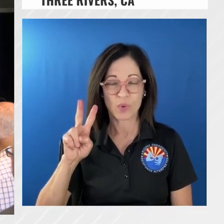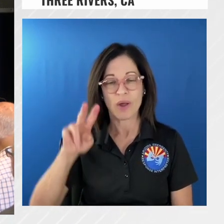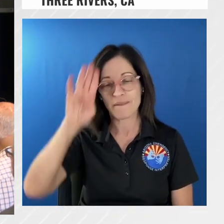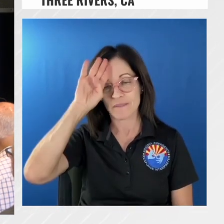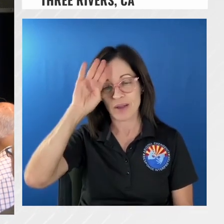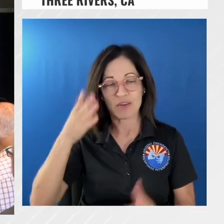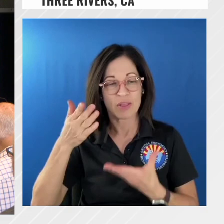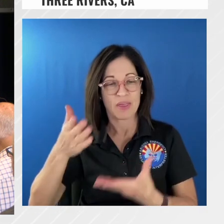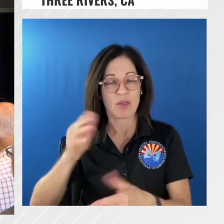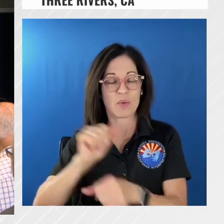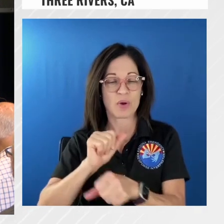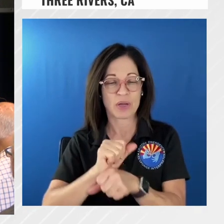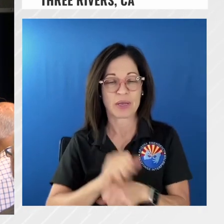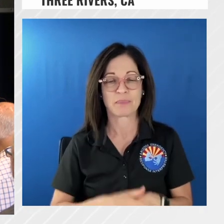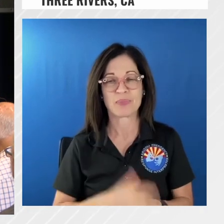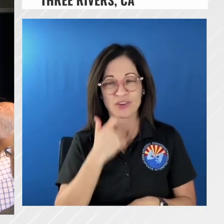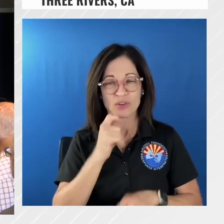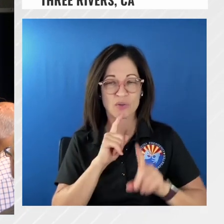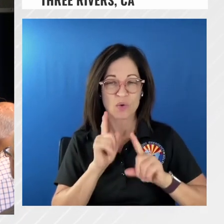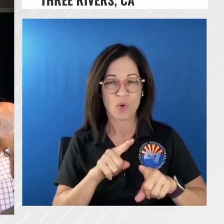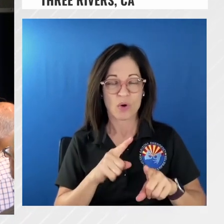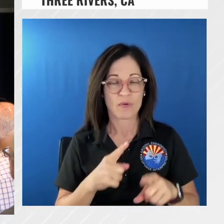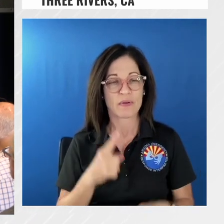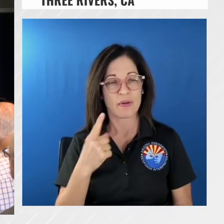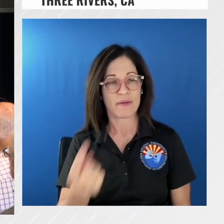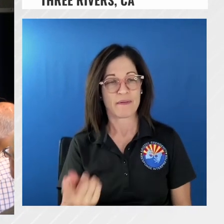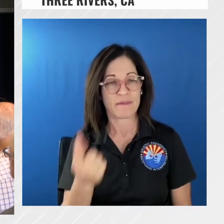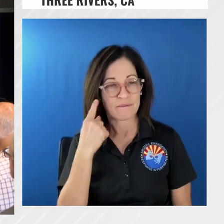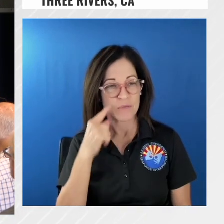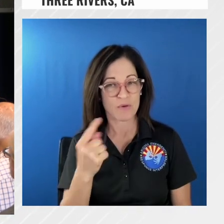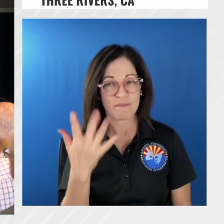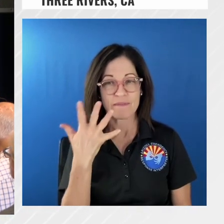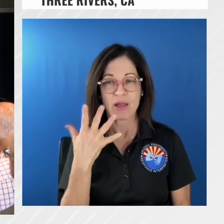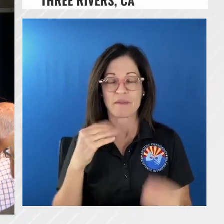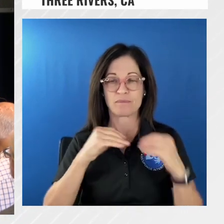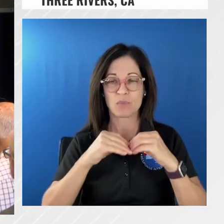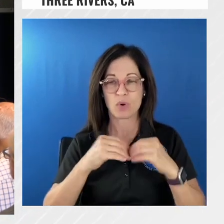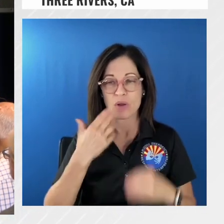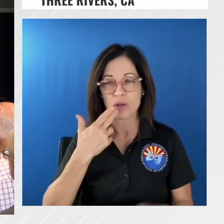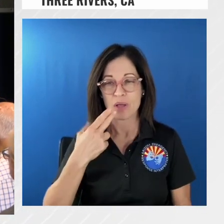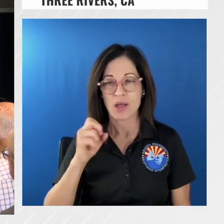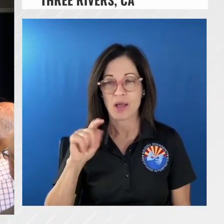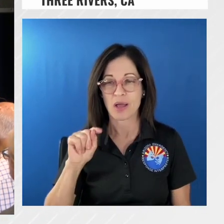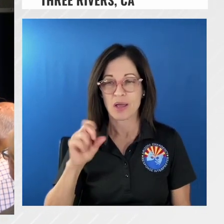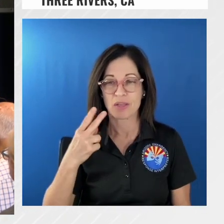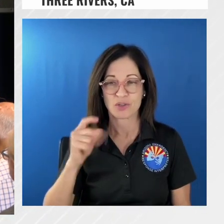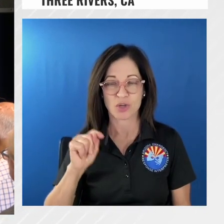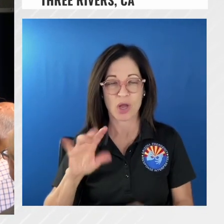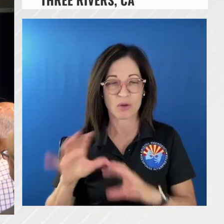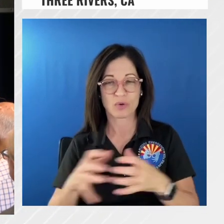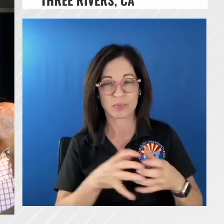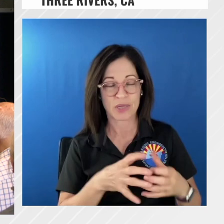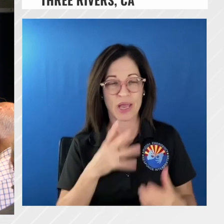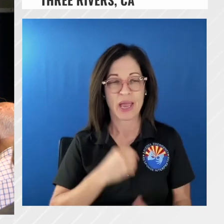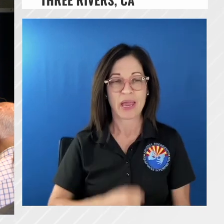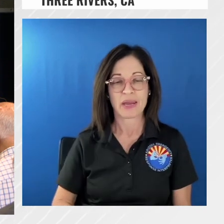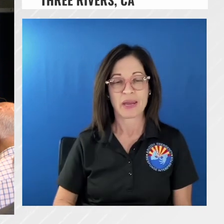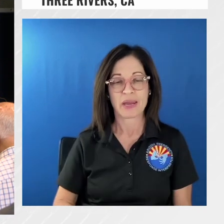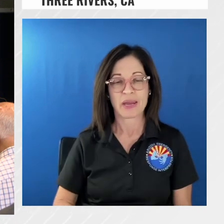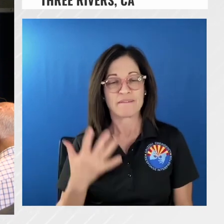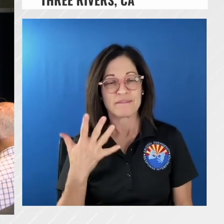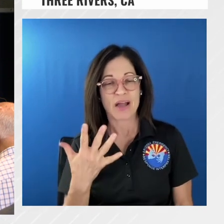just placed an order for uh five um additional hot shot crews and five additional type 2 or type 2 ia crews